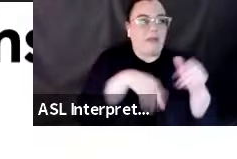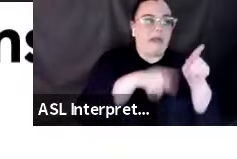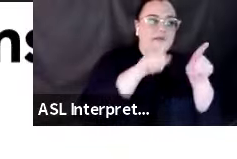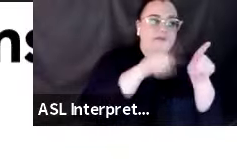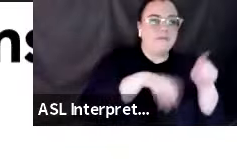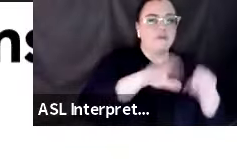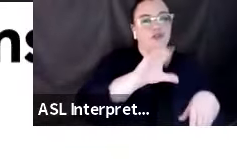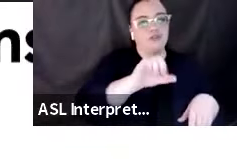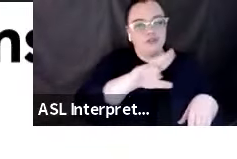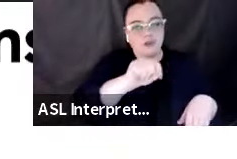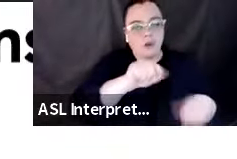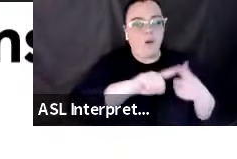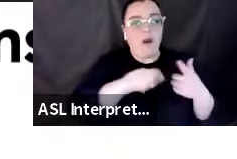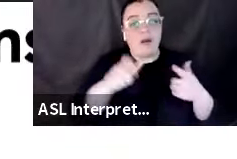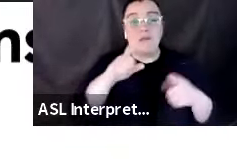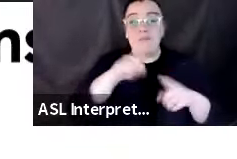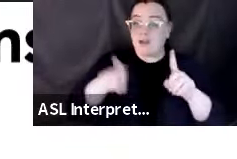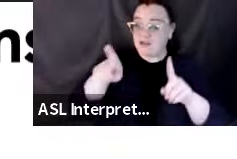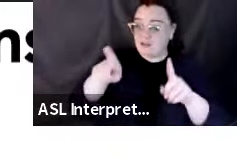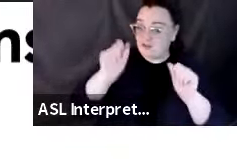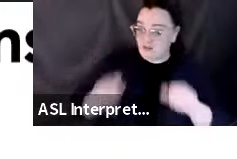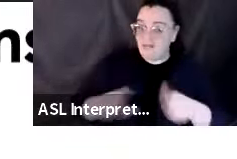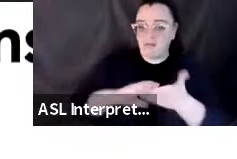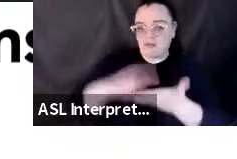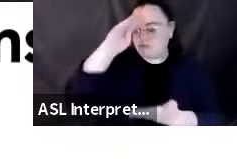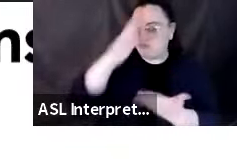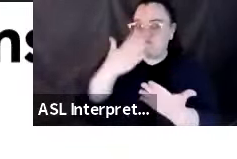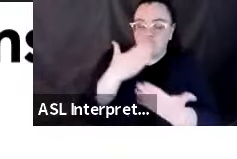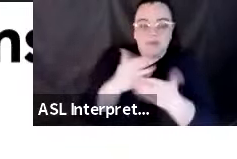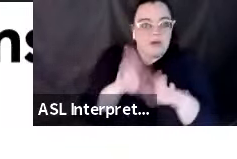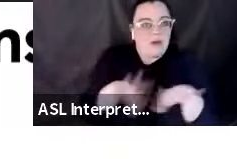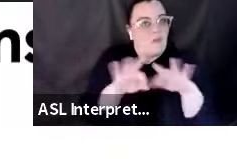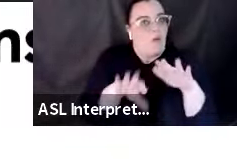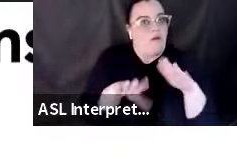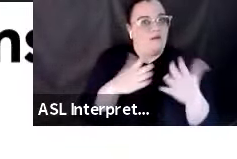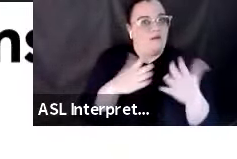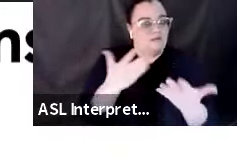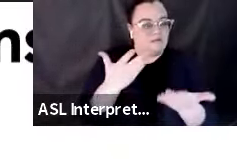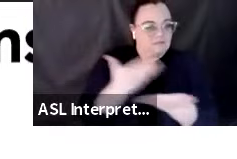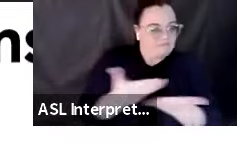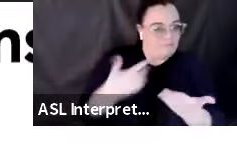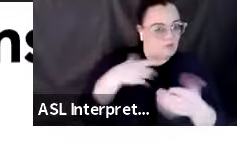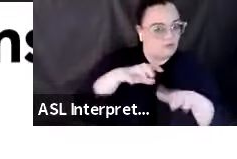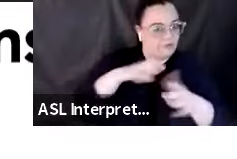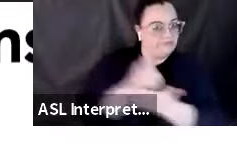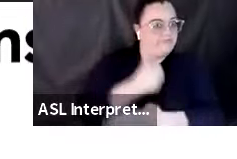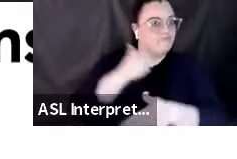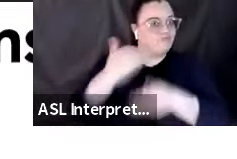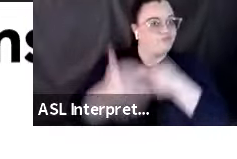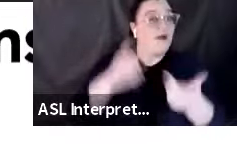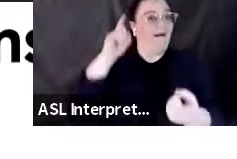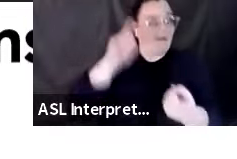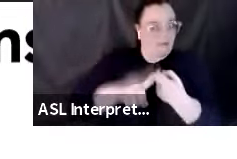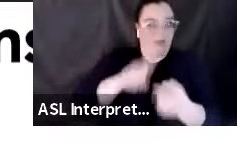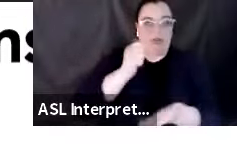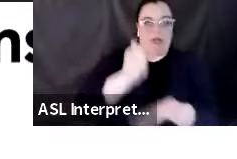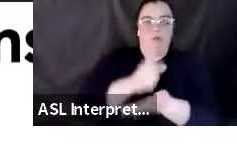lifesaving actions that you can take to help people until other help does arrive.